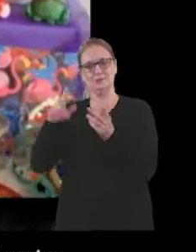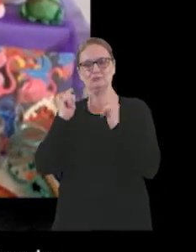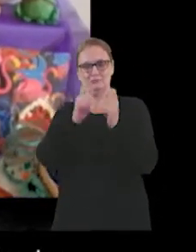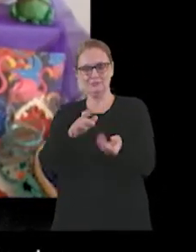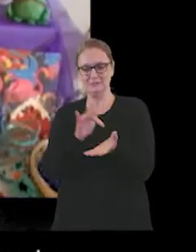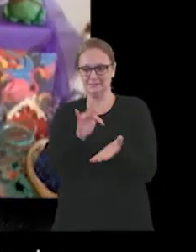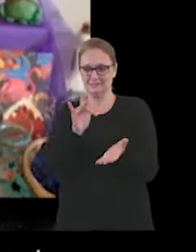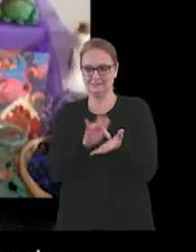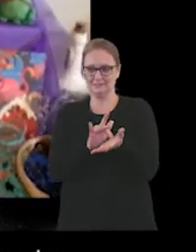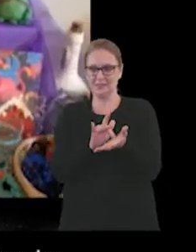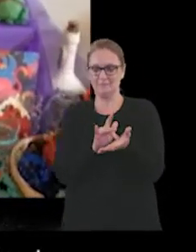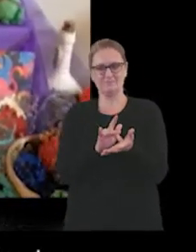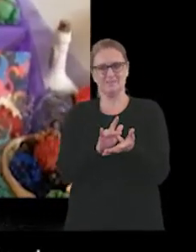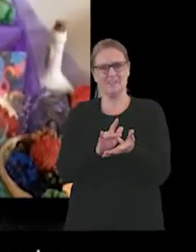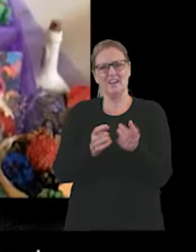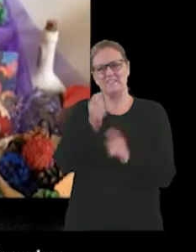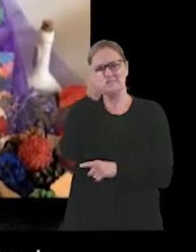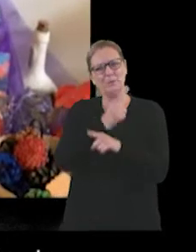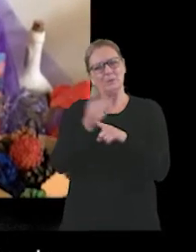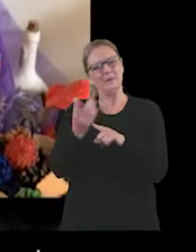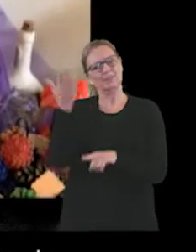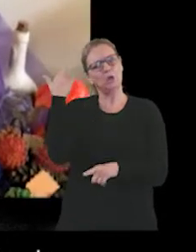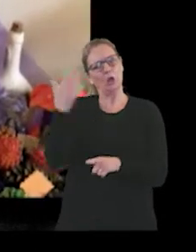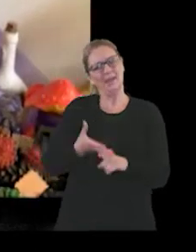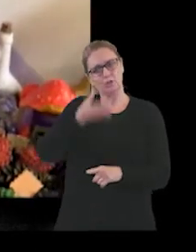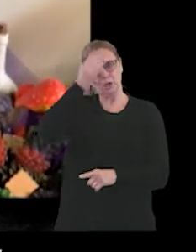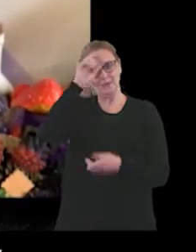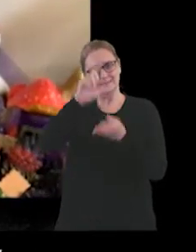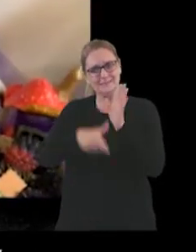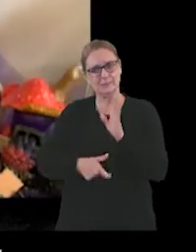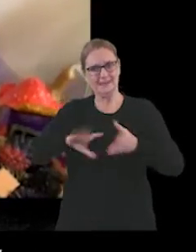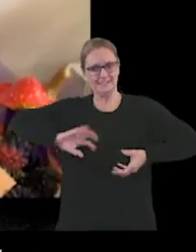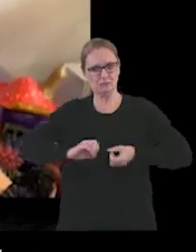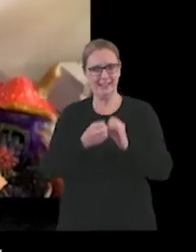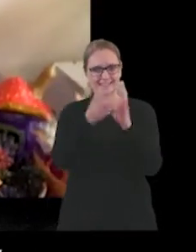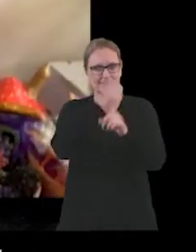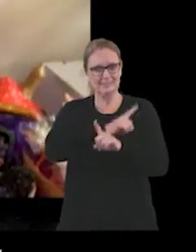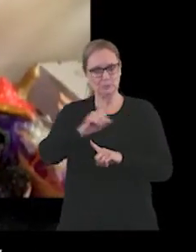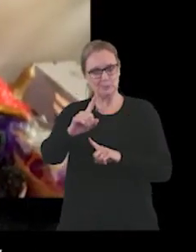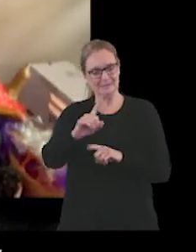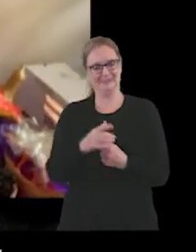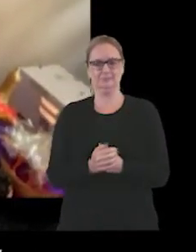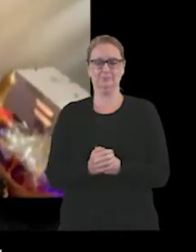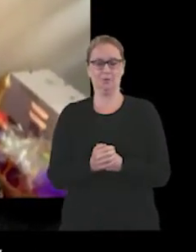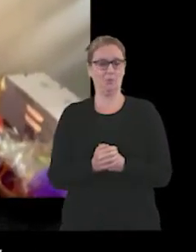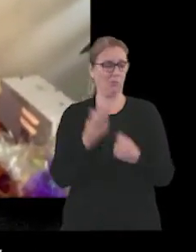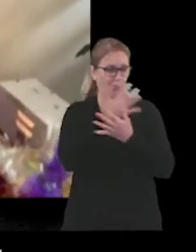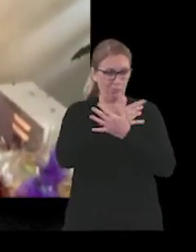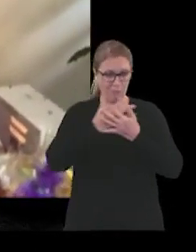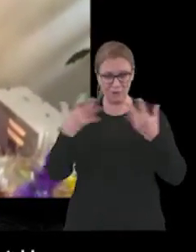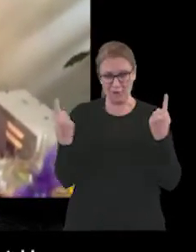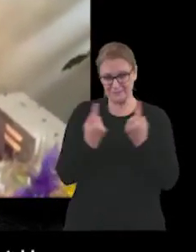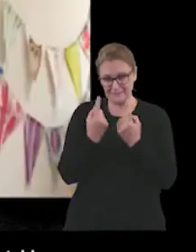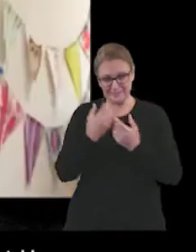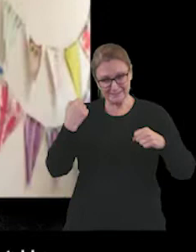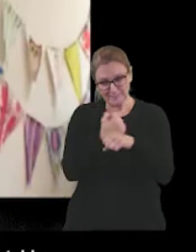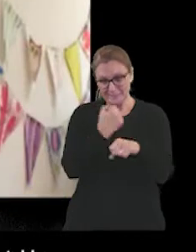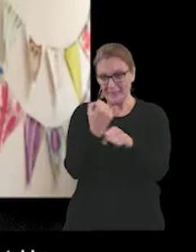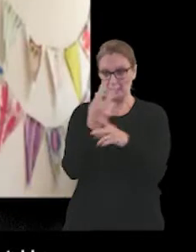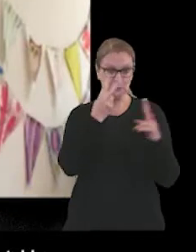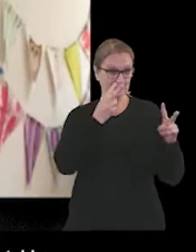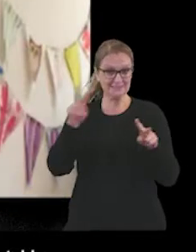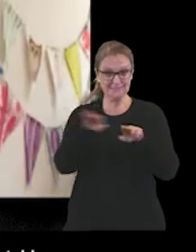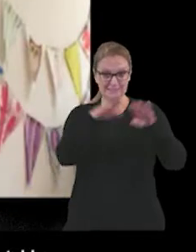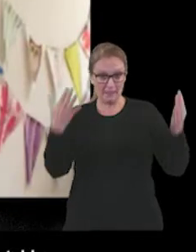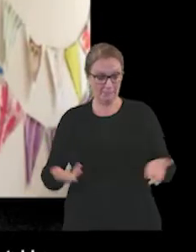our Learning Disability Creativity Week, so we made lots of things. As you can see from the